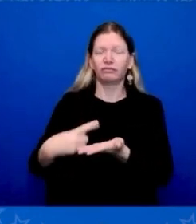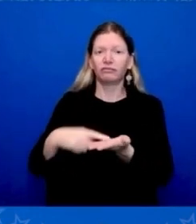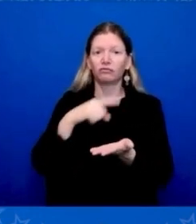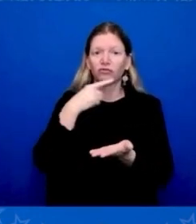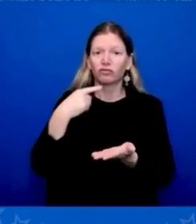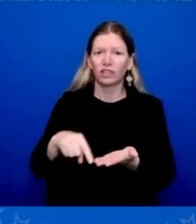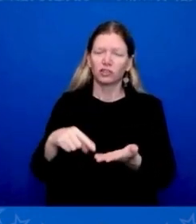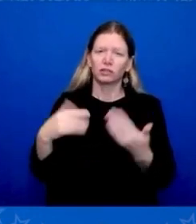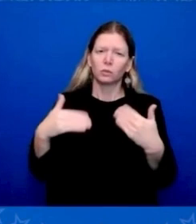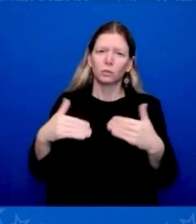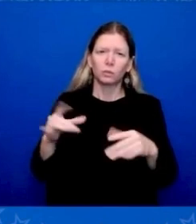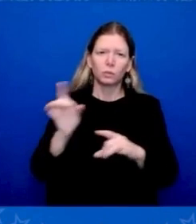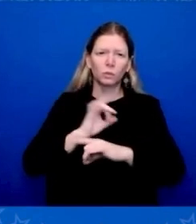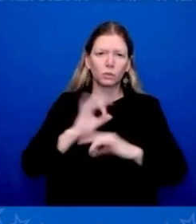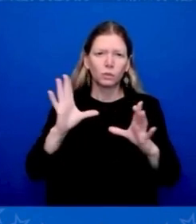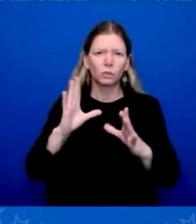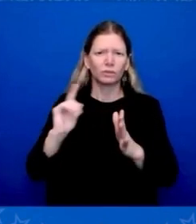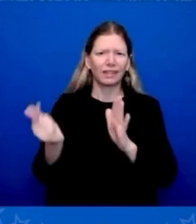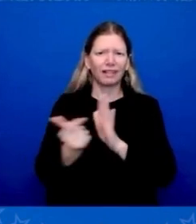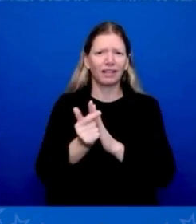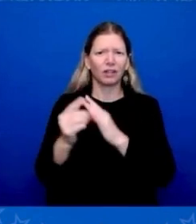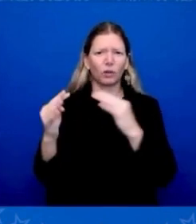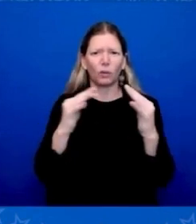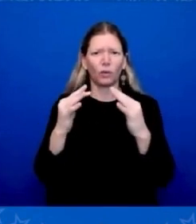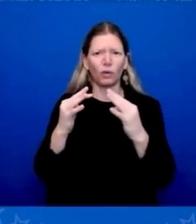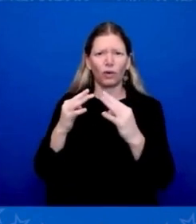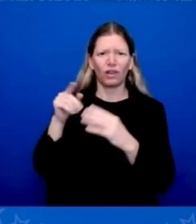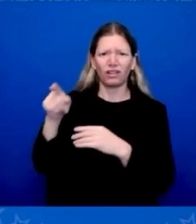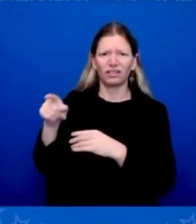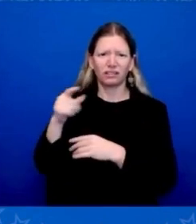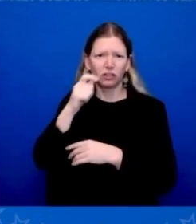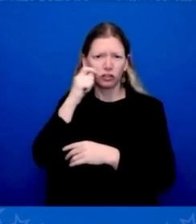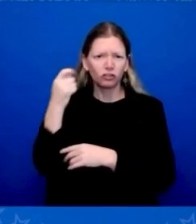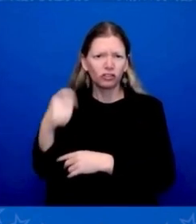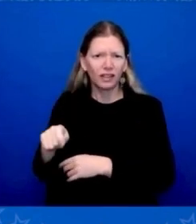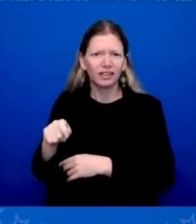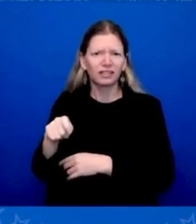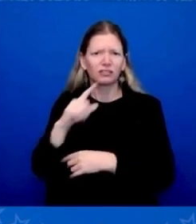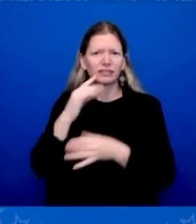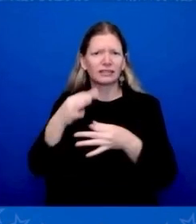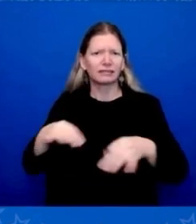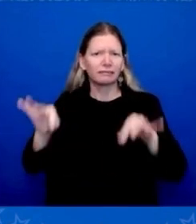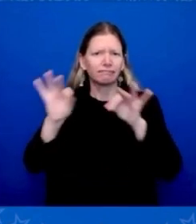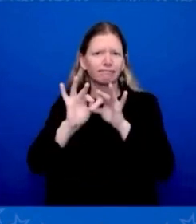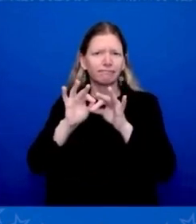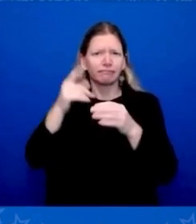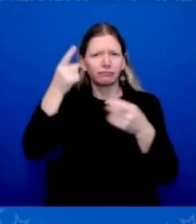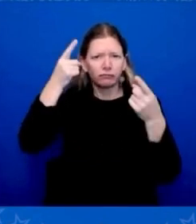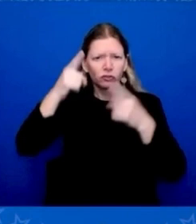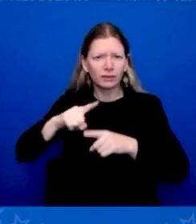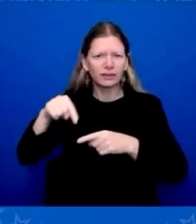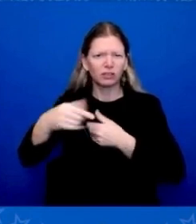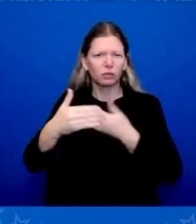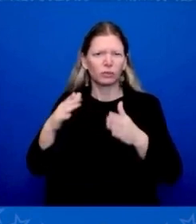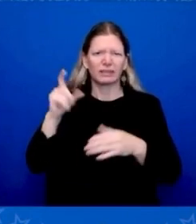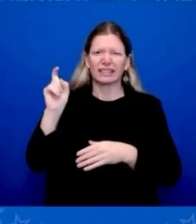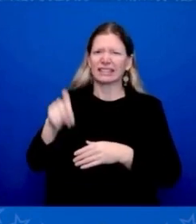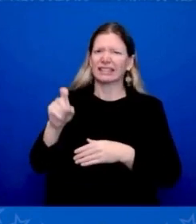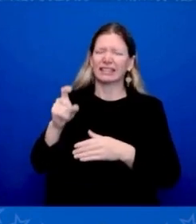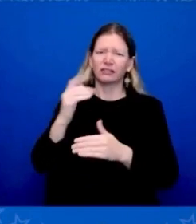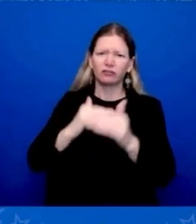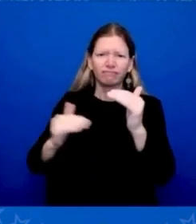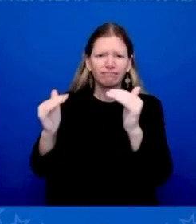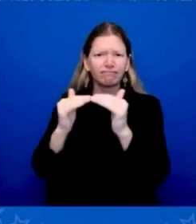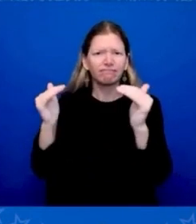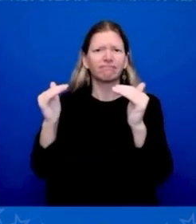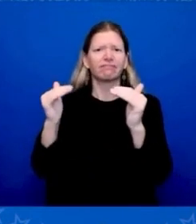and lasting peace that upholds the principles of the U.N. Charter and respects sovereignty and territorial integrity. I want to once again